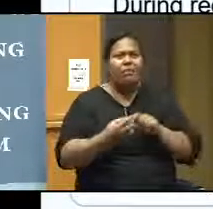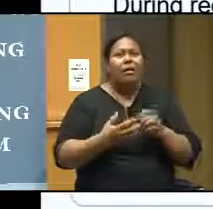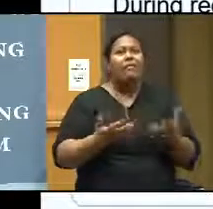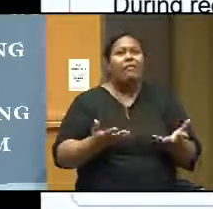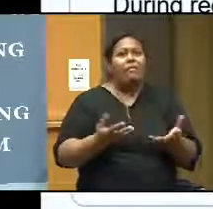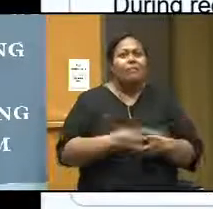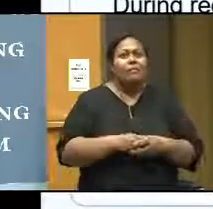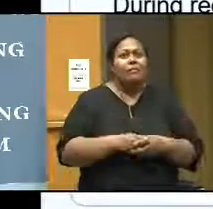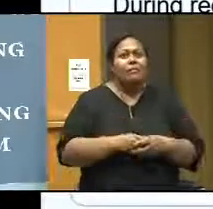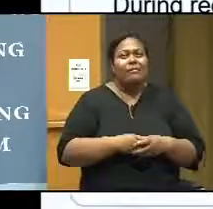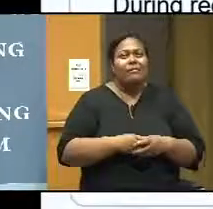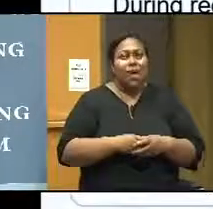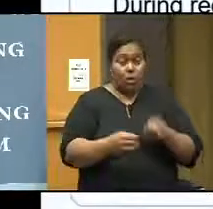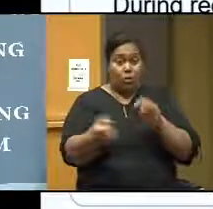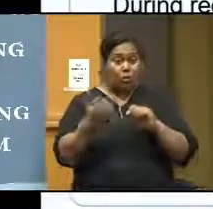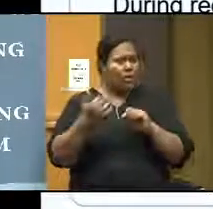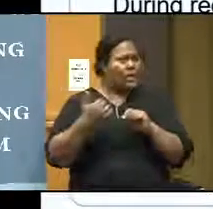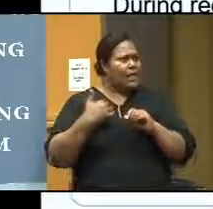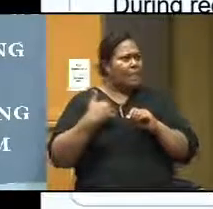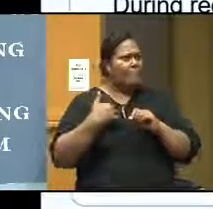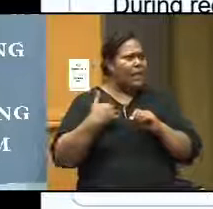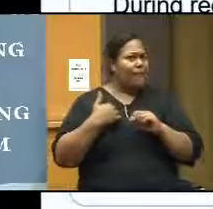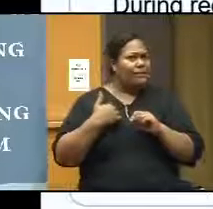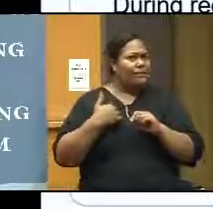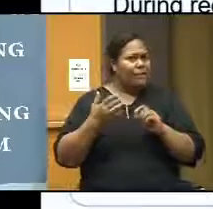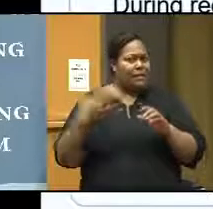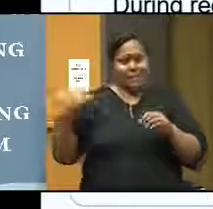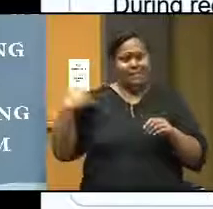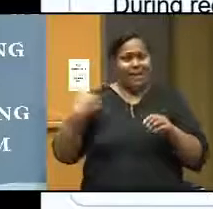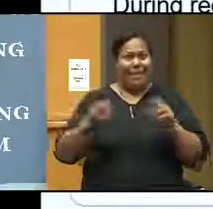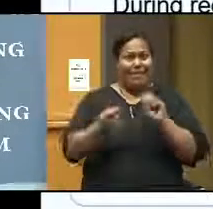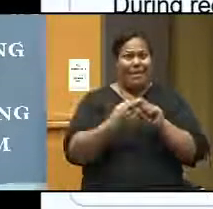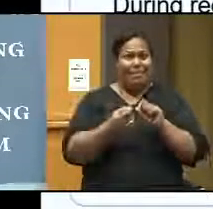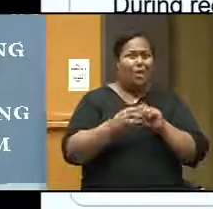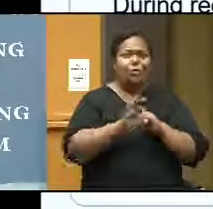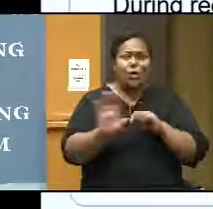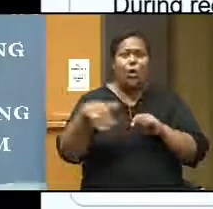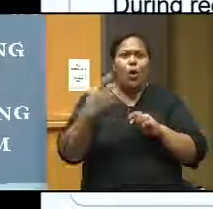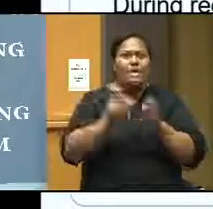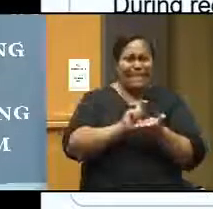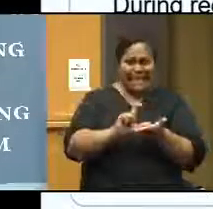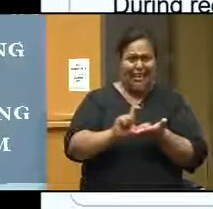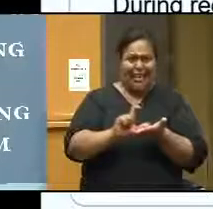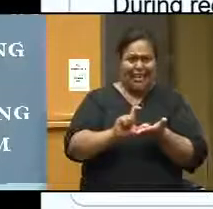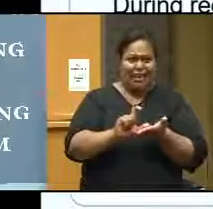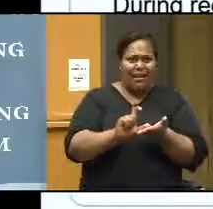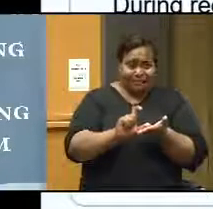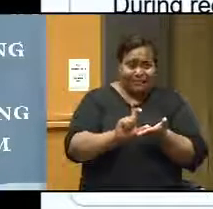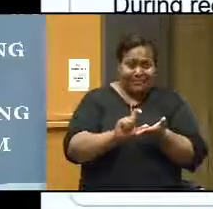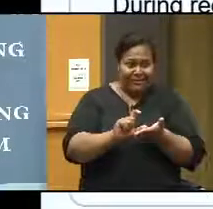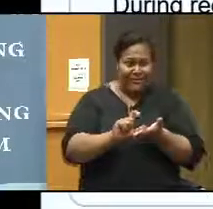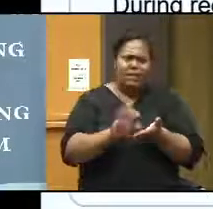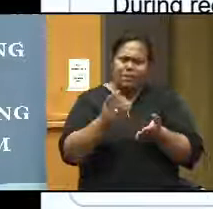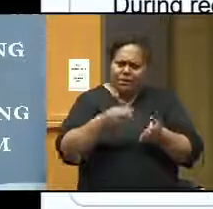The impact of the feedback is always not clear to either to the students or to the teacher that how effectively I am giving, how effectively the